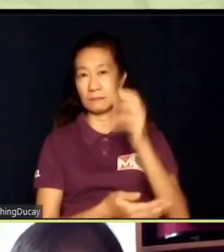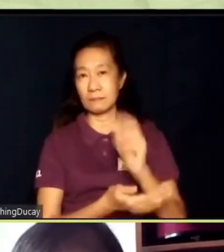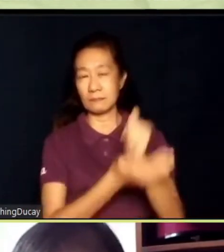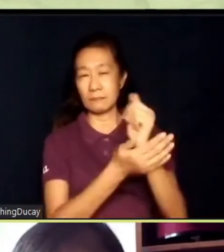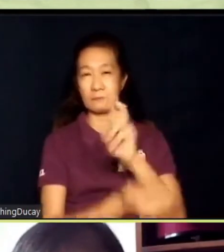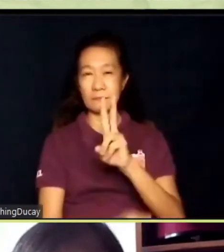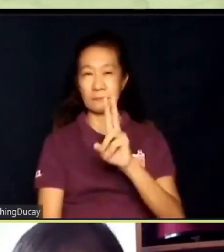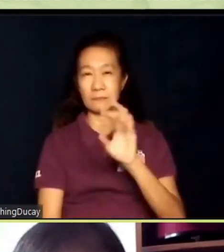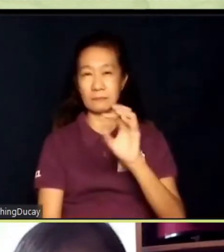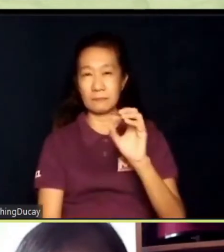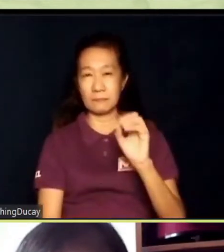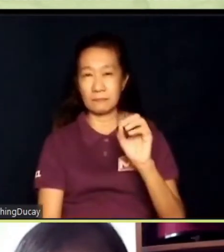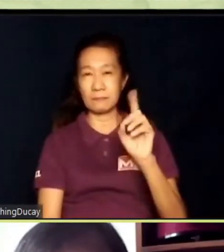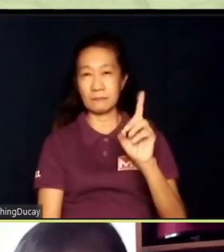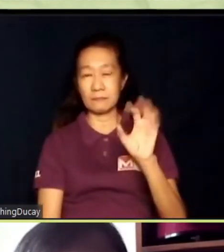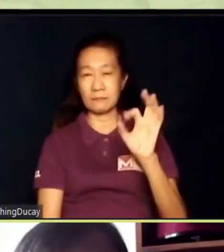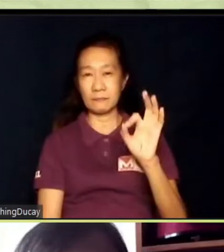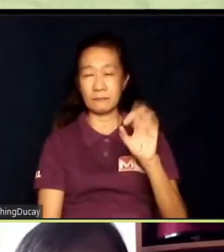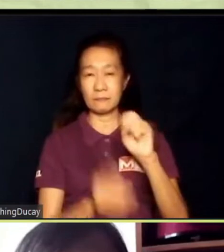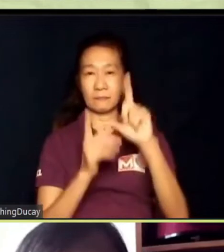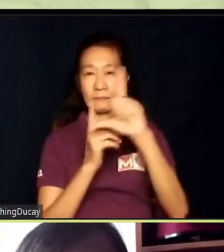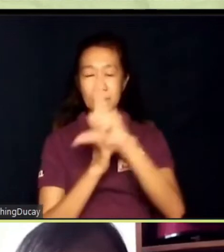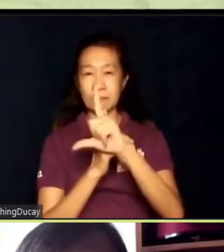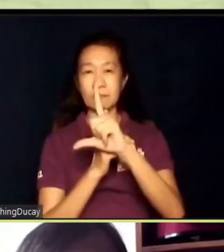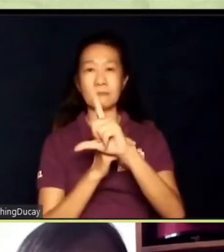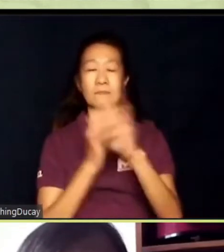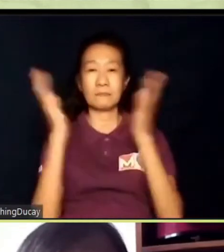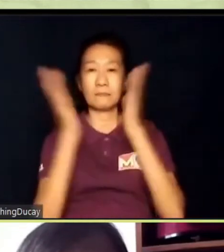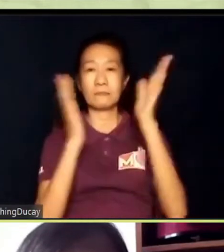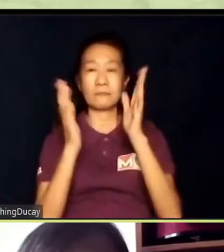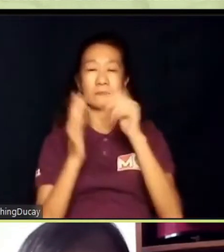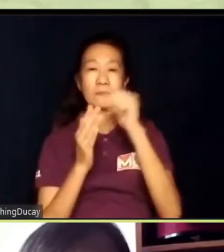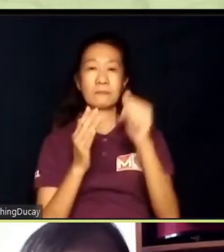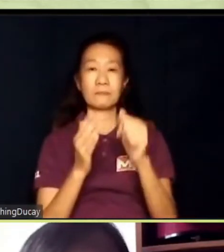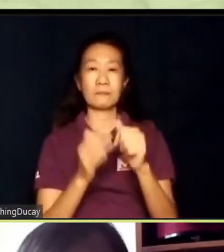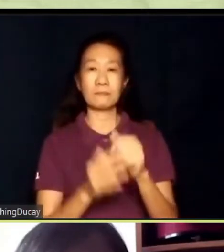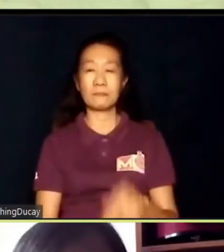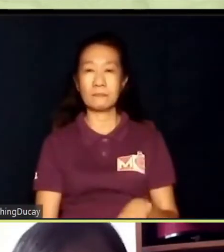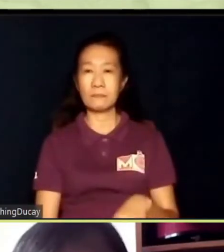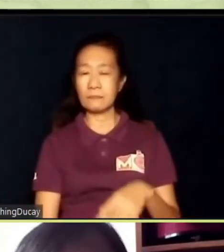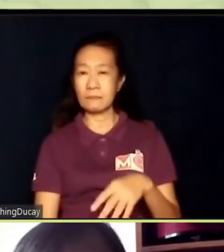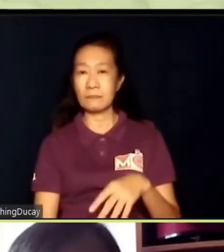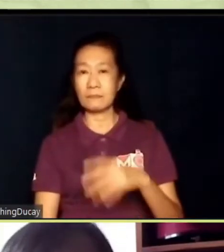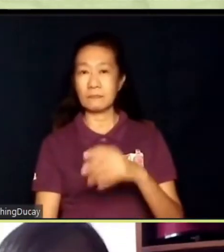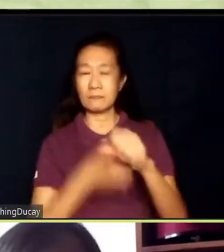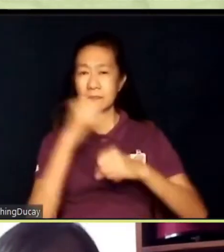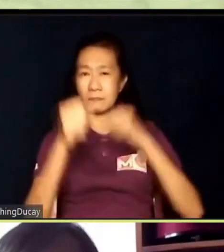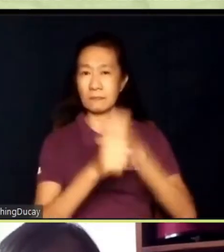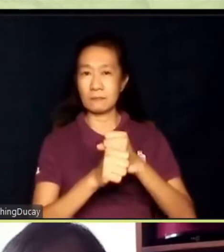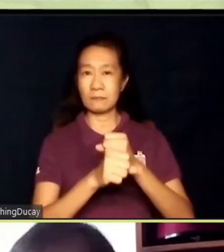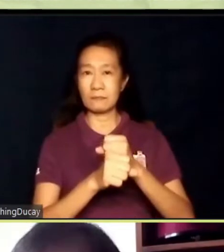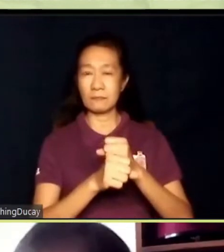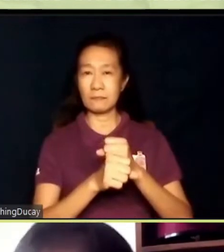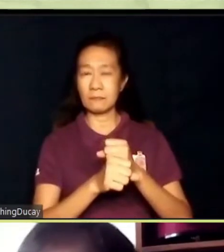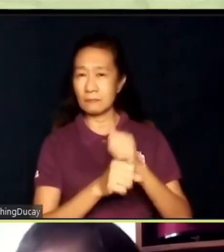for social service and was among the finalists for the Shiro of the Year at the Asia